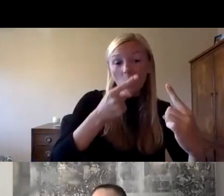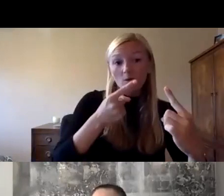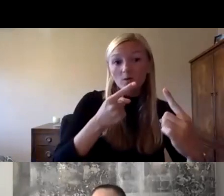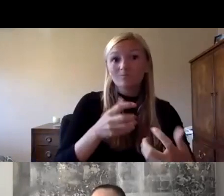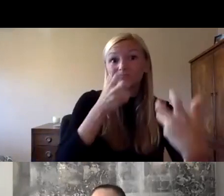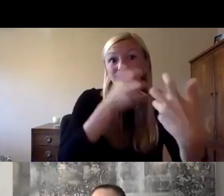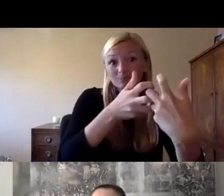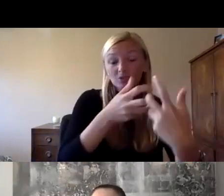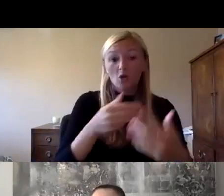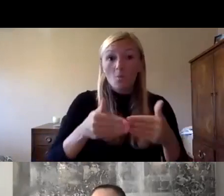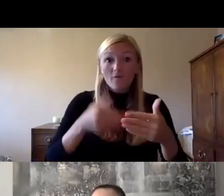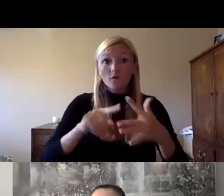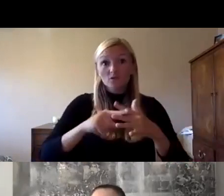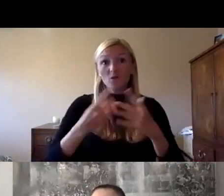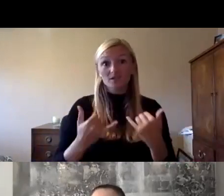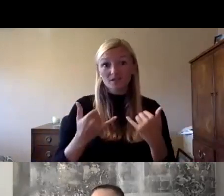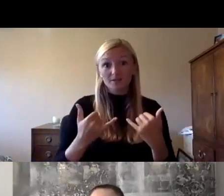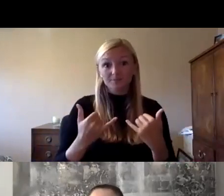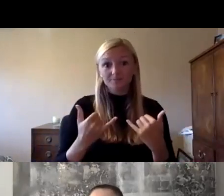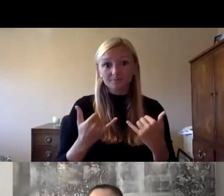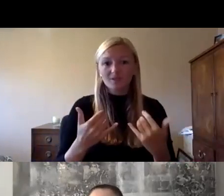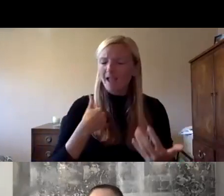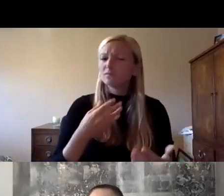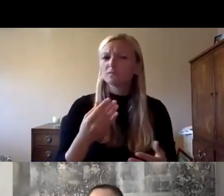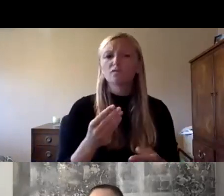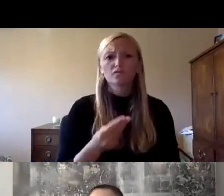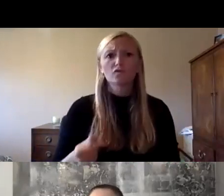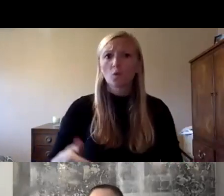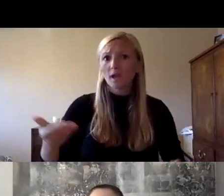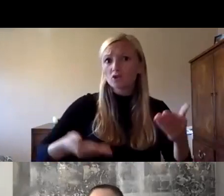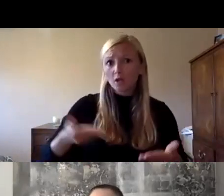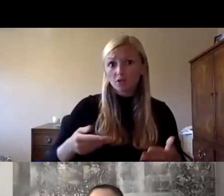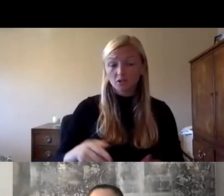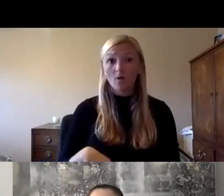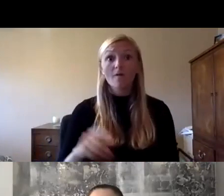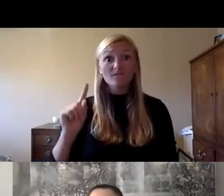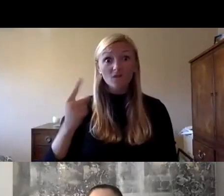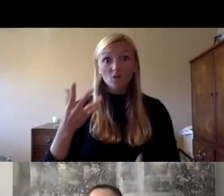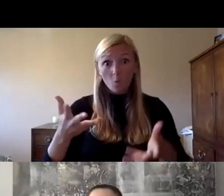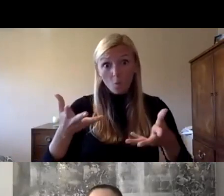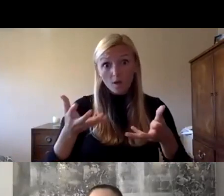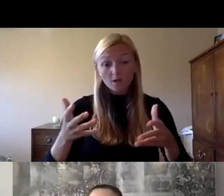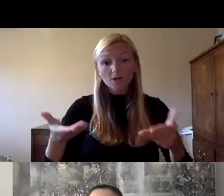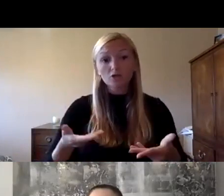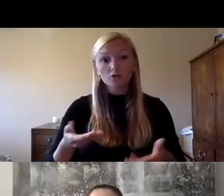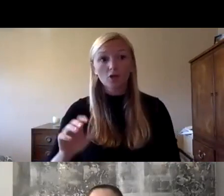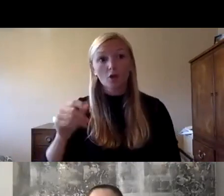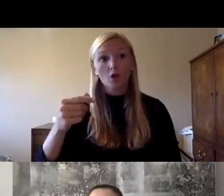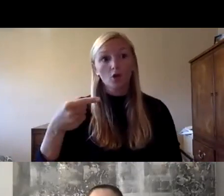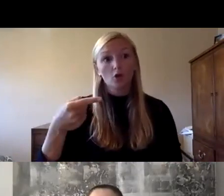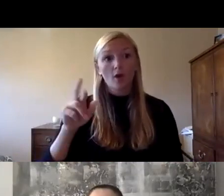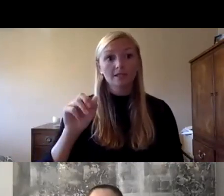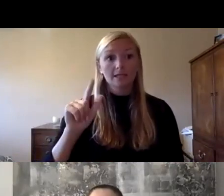before we start today's presentation we have several introductions and first up i'd like to introduce graciella carrillo